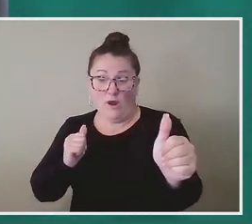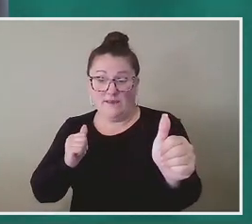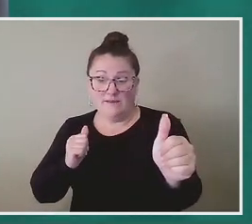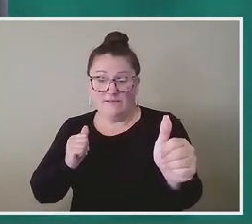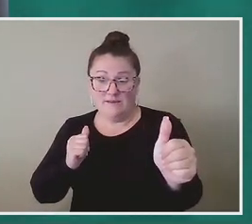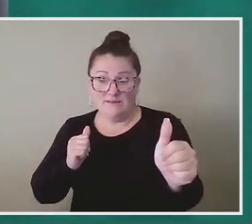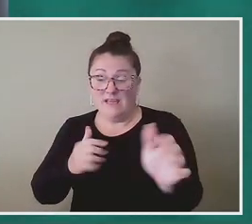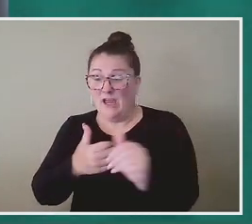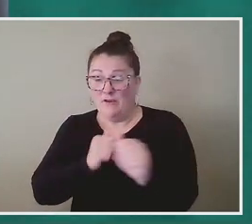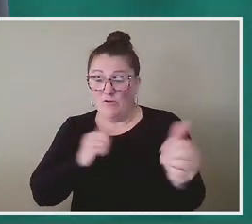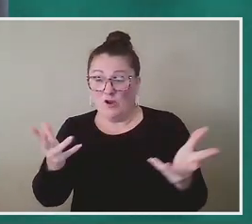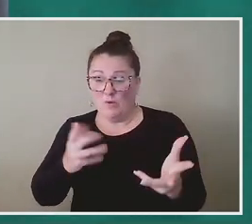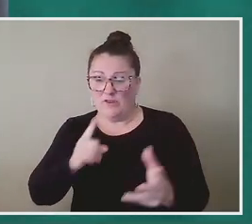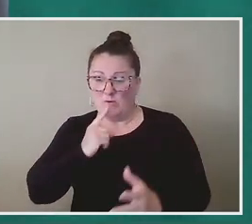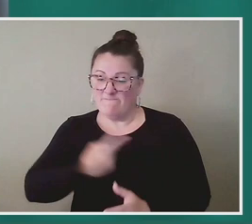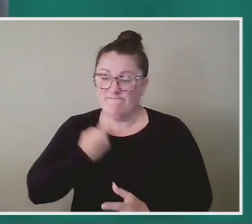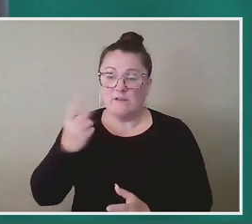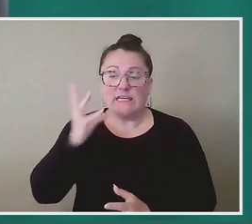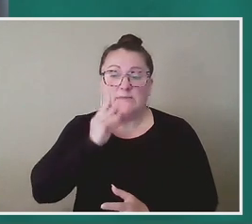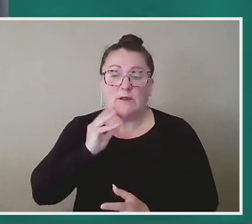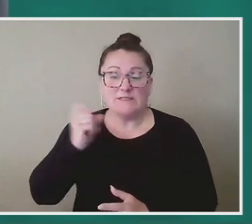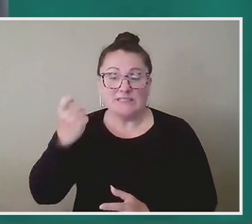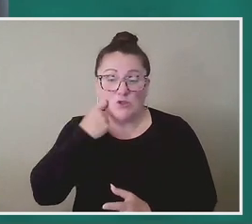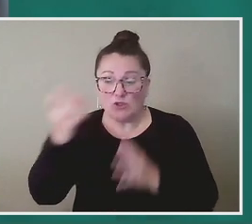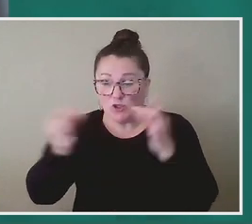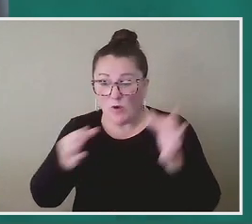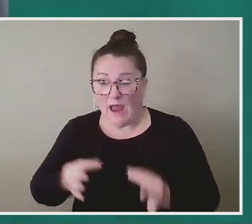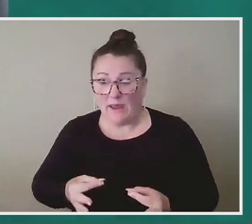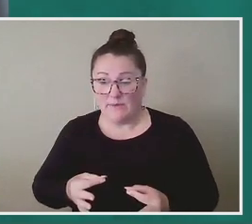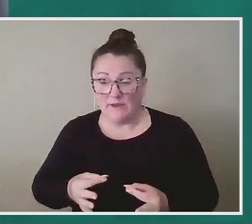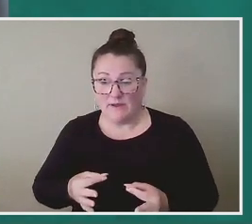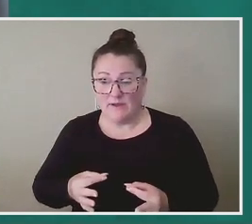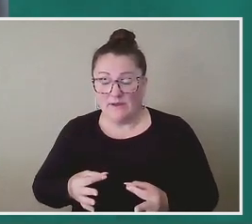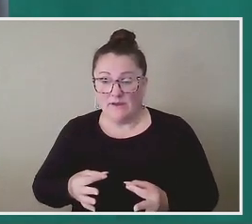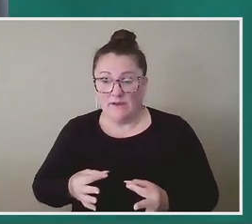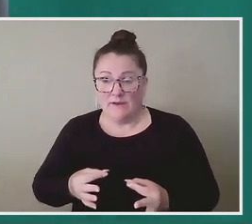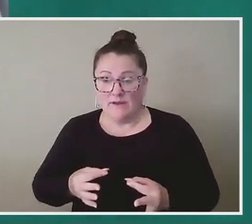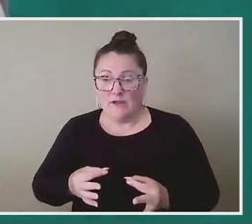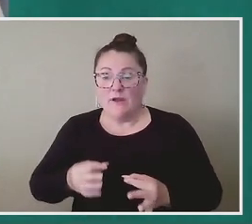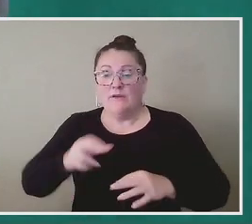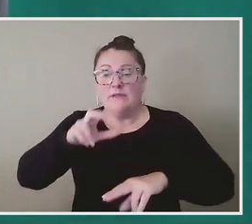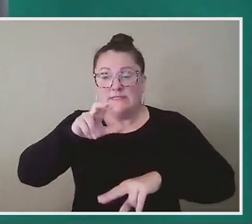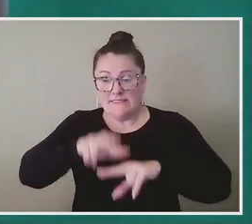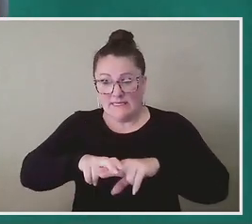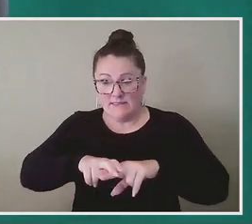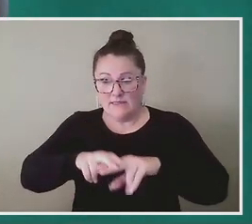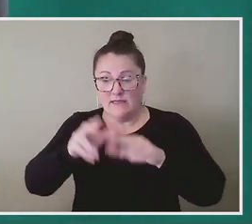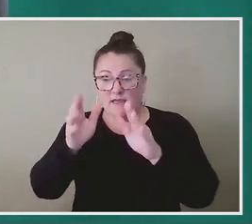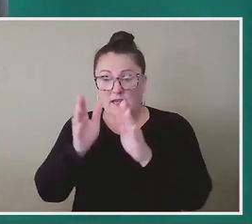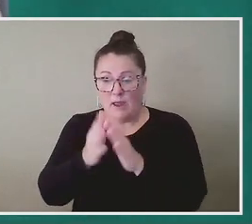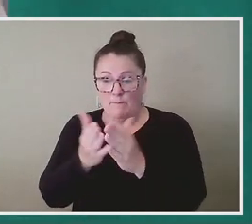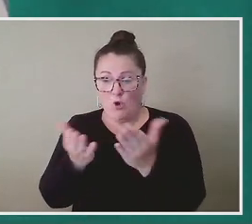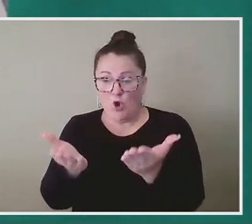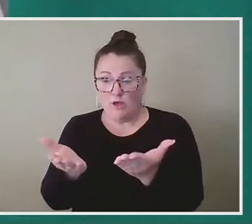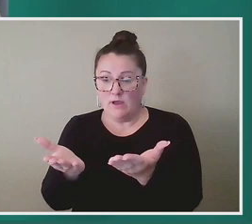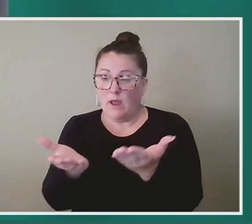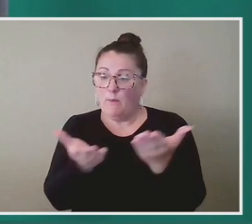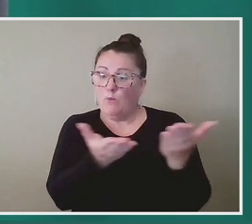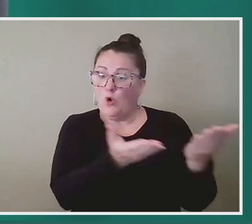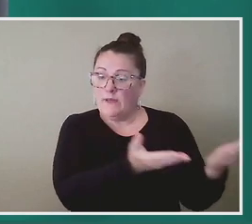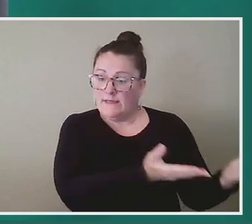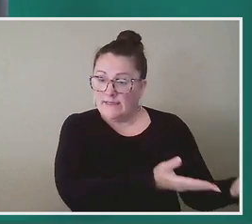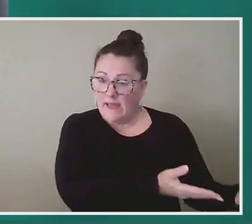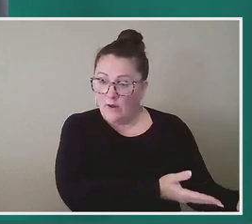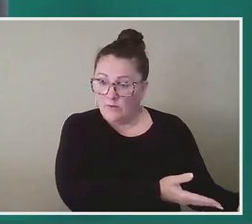avoid the visceral experiences you describe, many of which made me sit, take the book, put it down a second, and really take